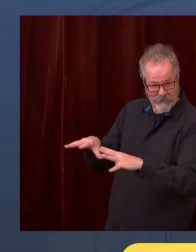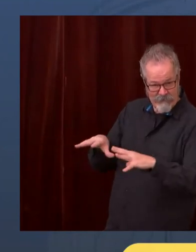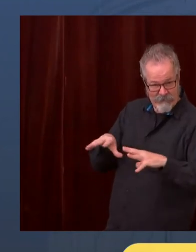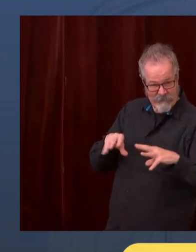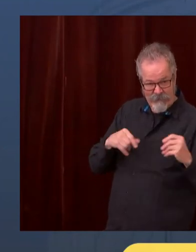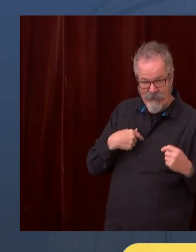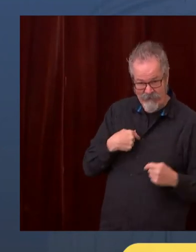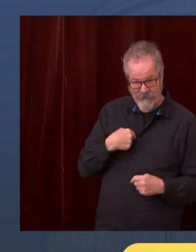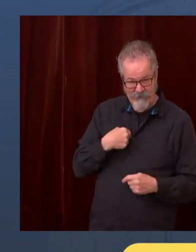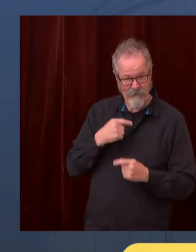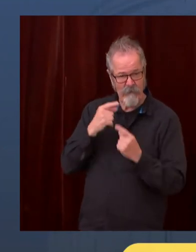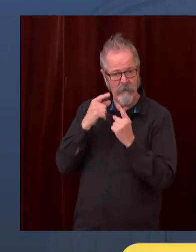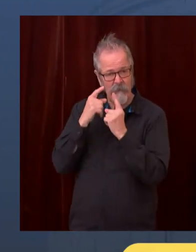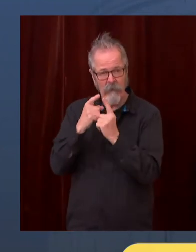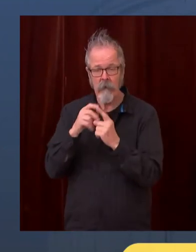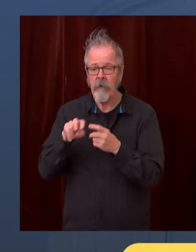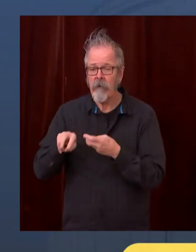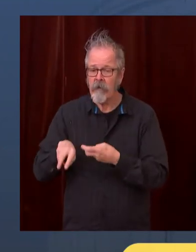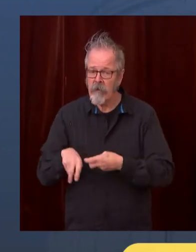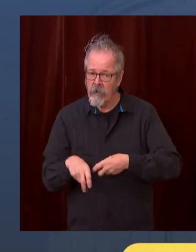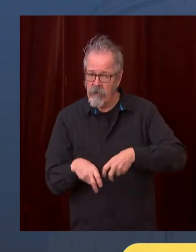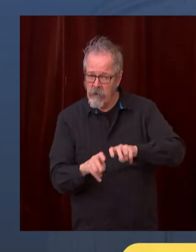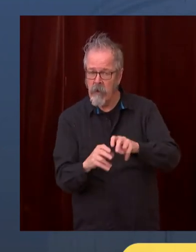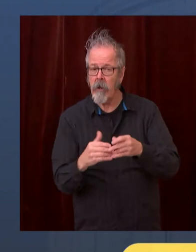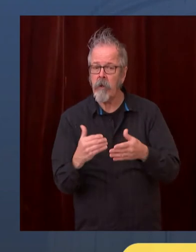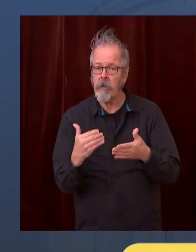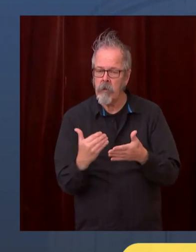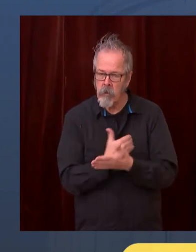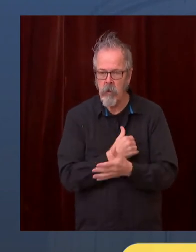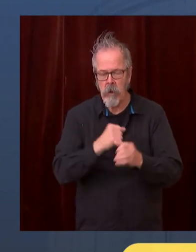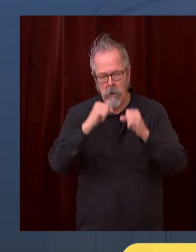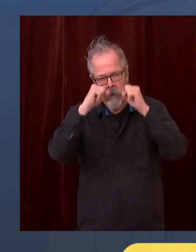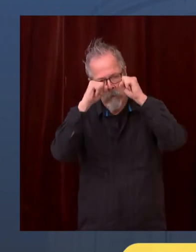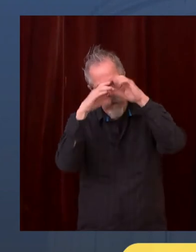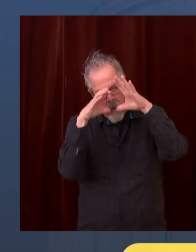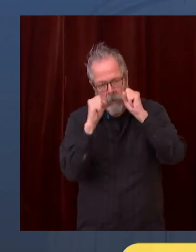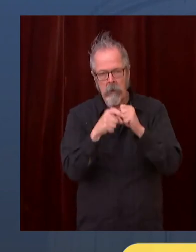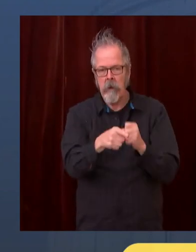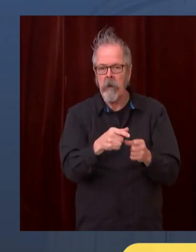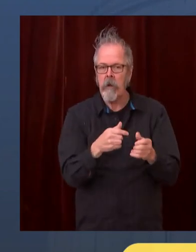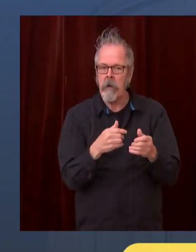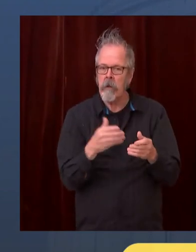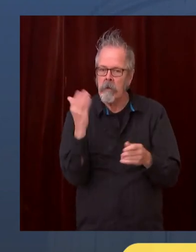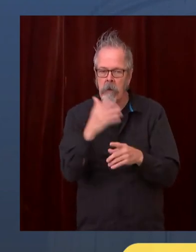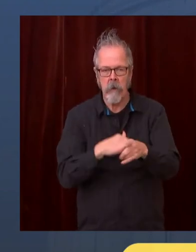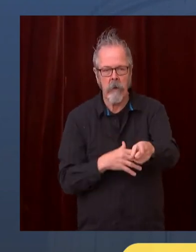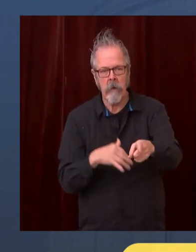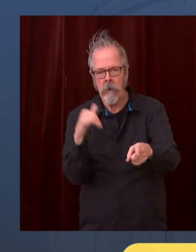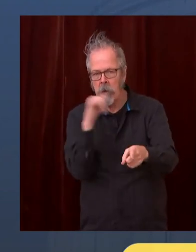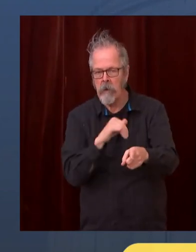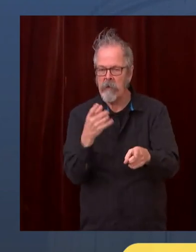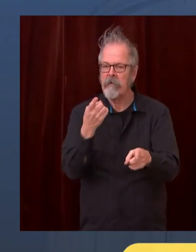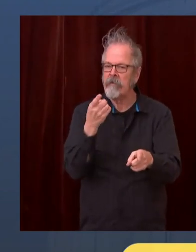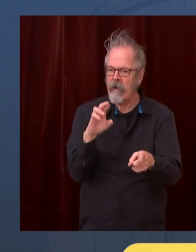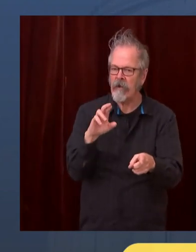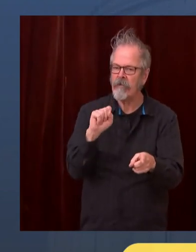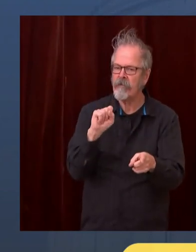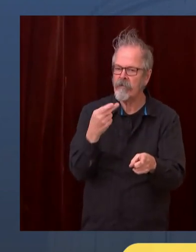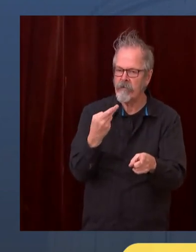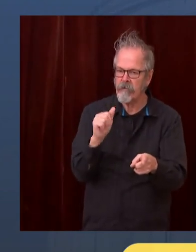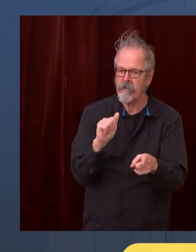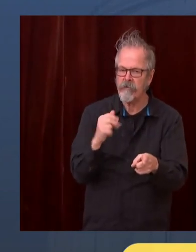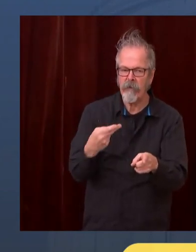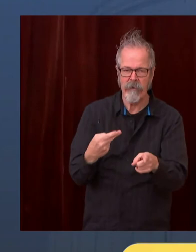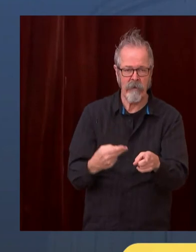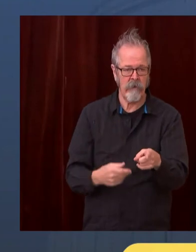together. He is knowledgeable, compassionate, energetic, thoughtful, and I think just in